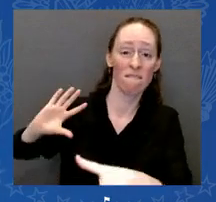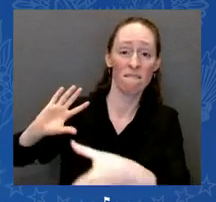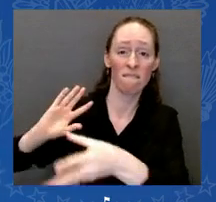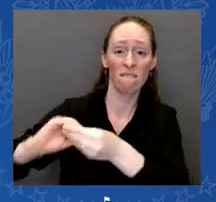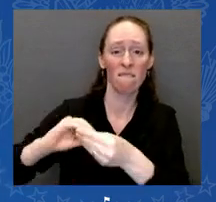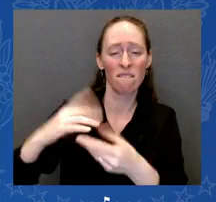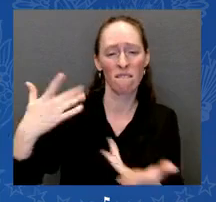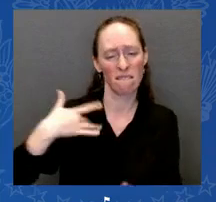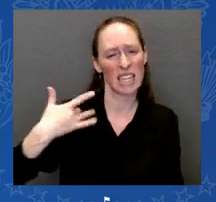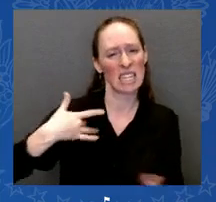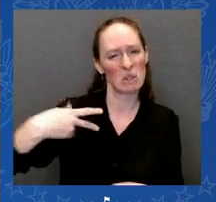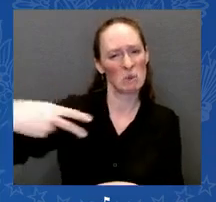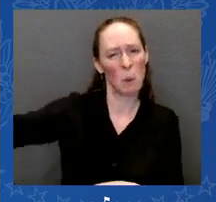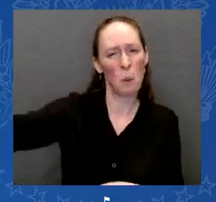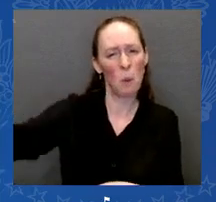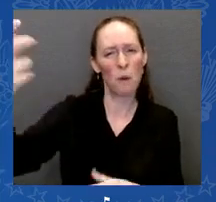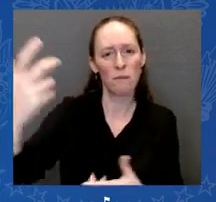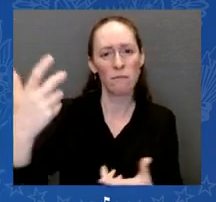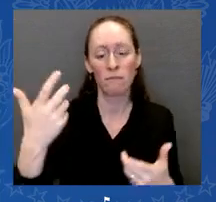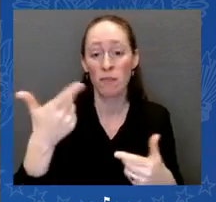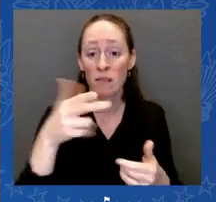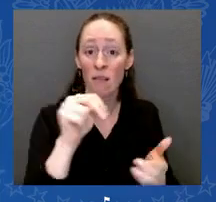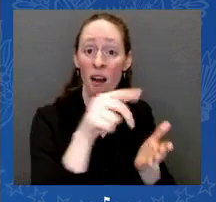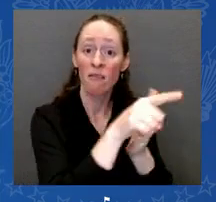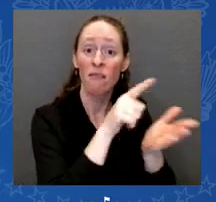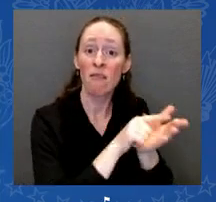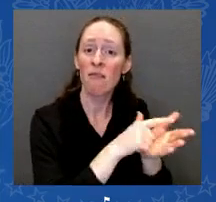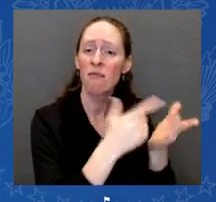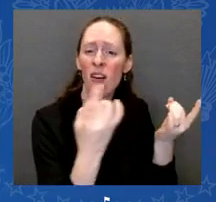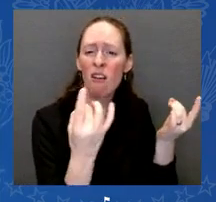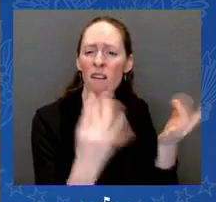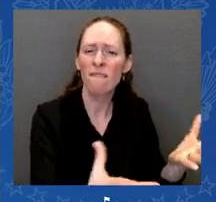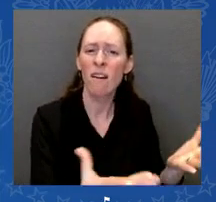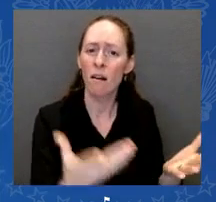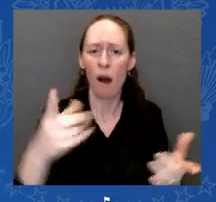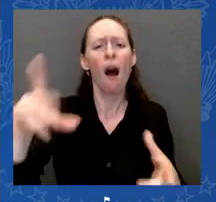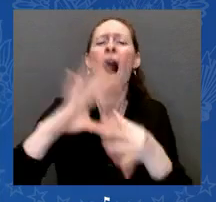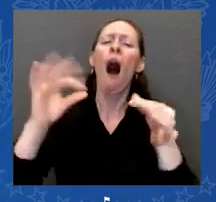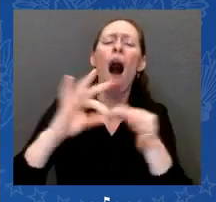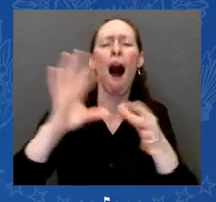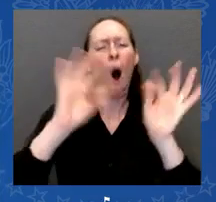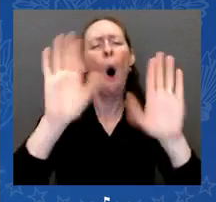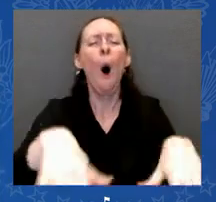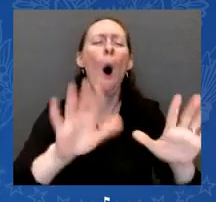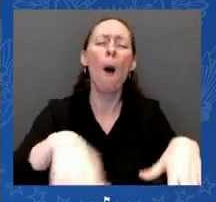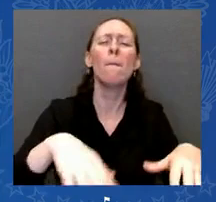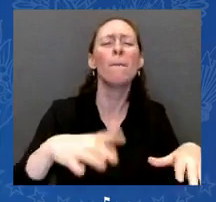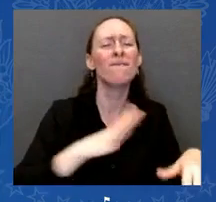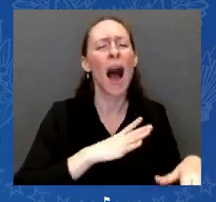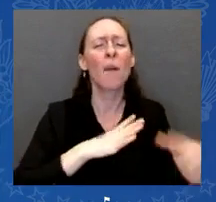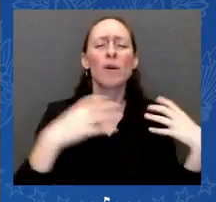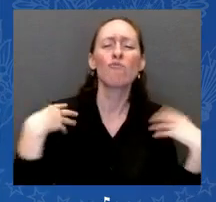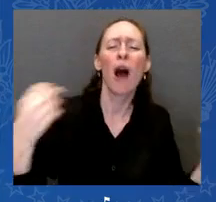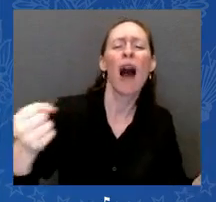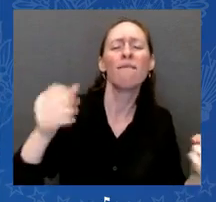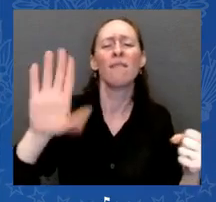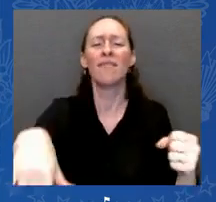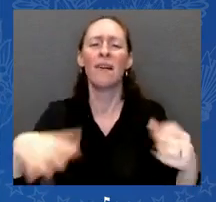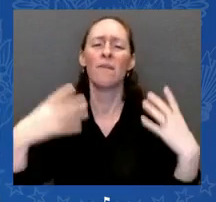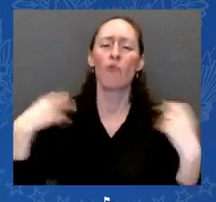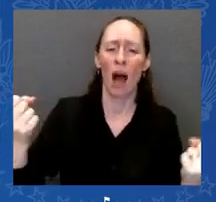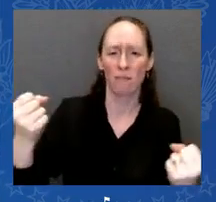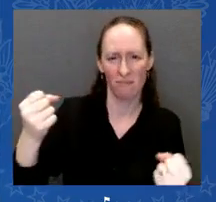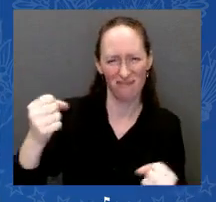our classrooms, while too many elected officials lack the courage to pass common sense laws to save our lives.